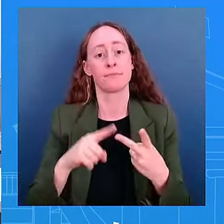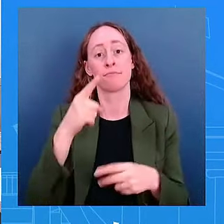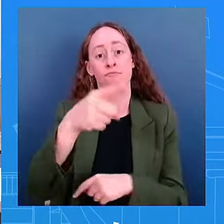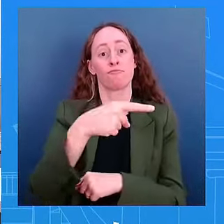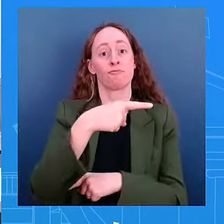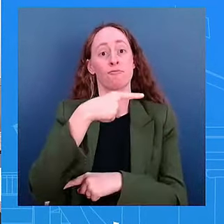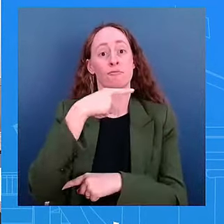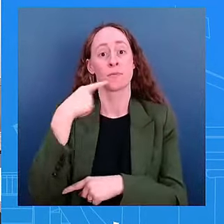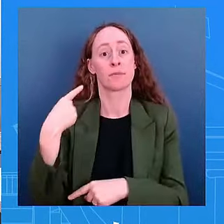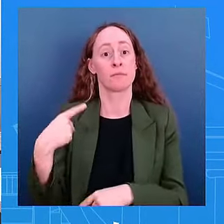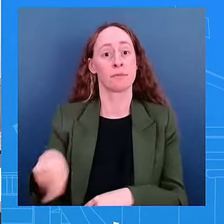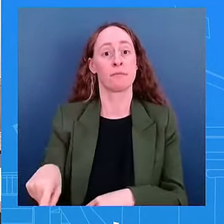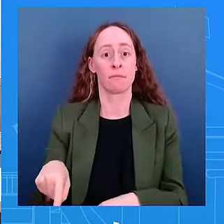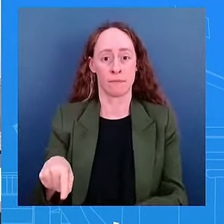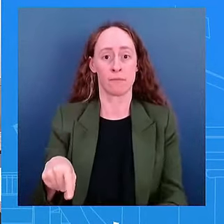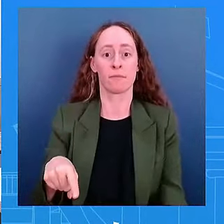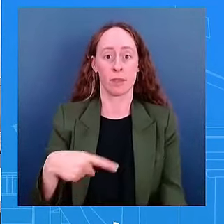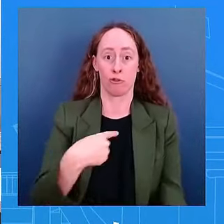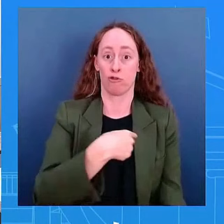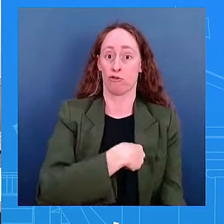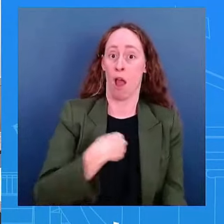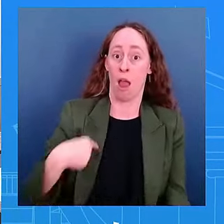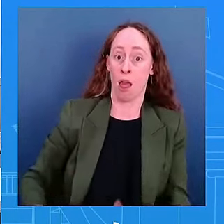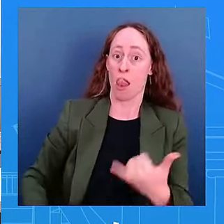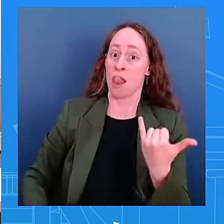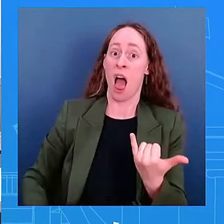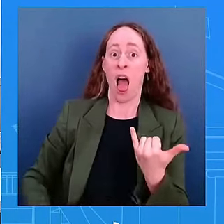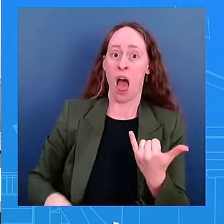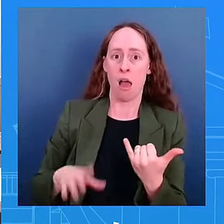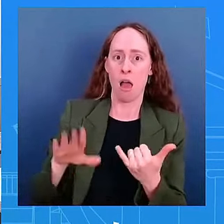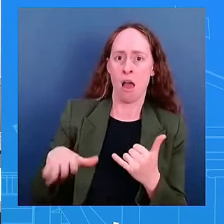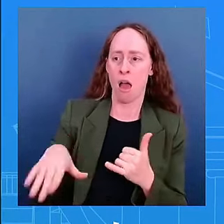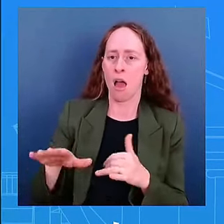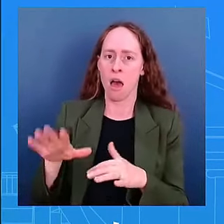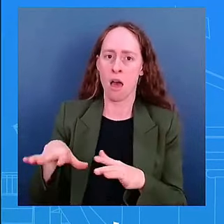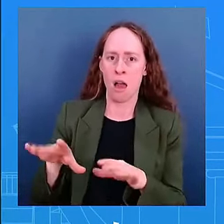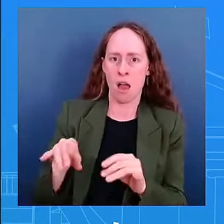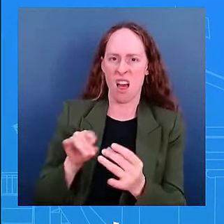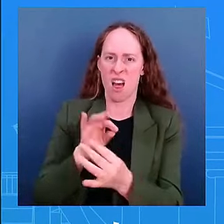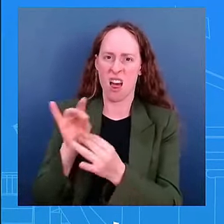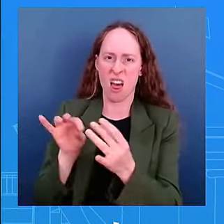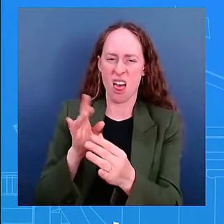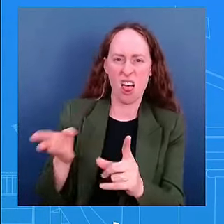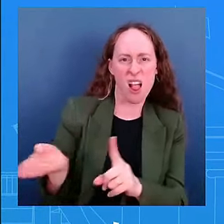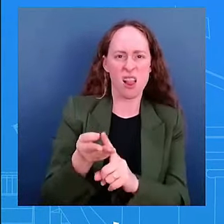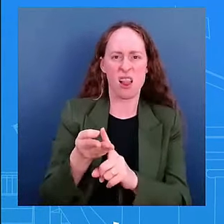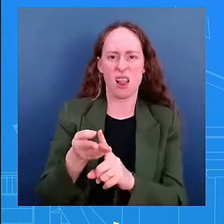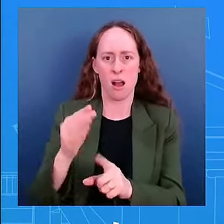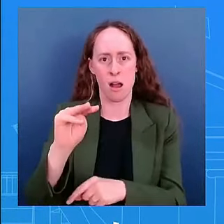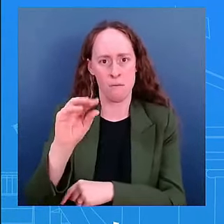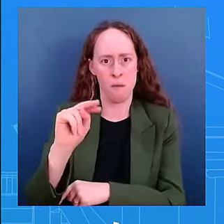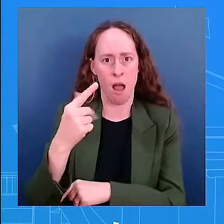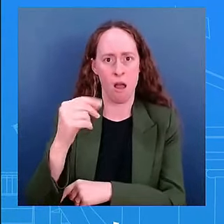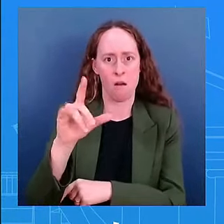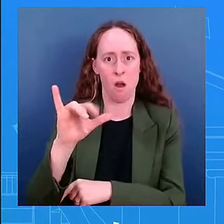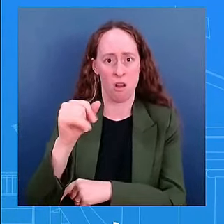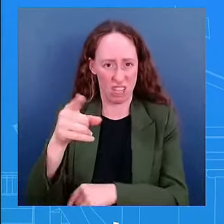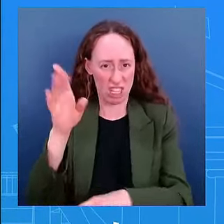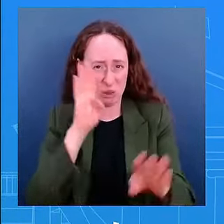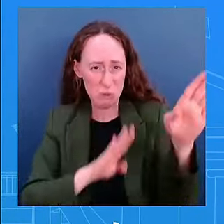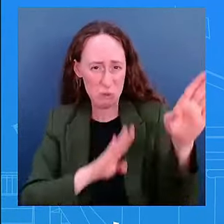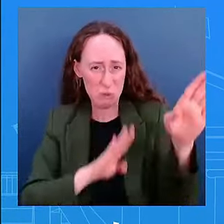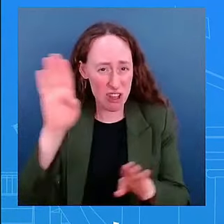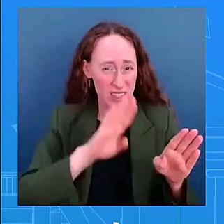into the country would this be a point of concern for the biden administration i think we the last point i certainly we've spoken to that at length about uh